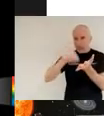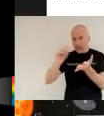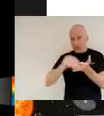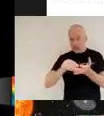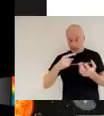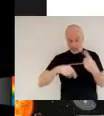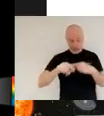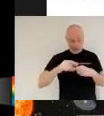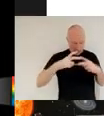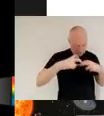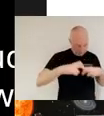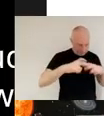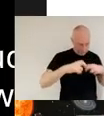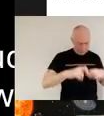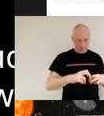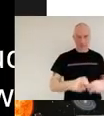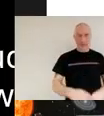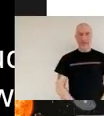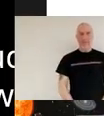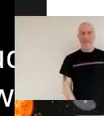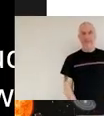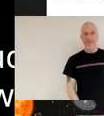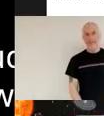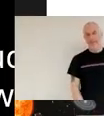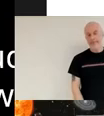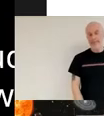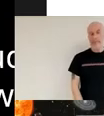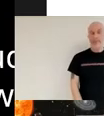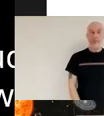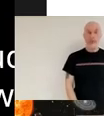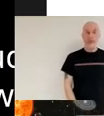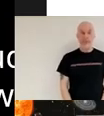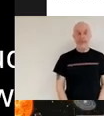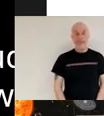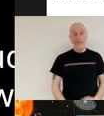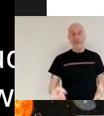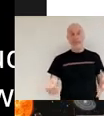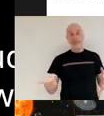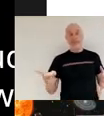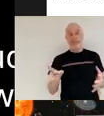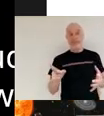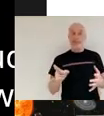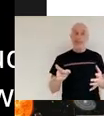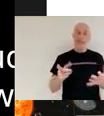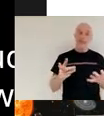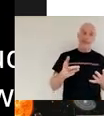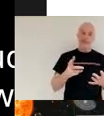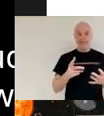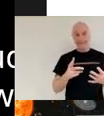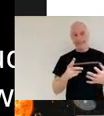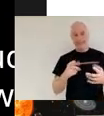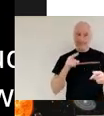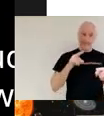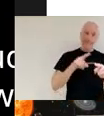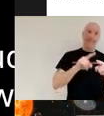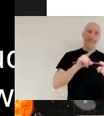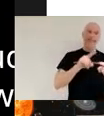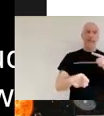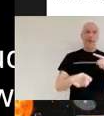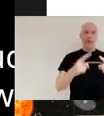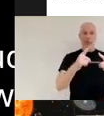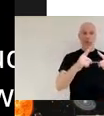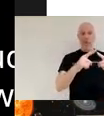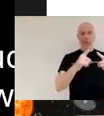particularly don't know what happened there relevant to exoplanets so exoplanets are just planets that